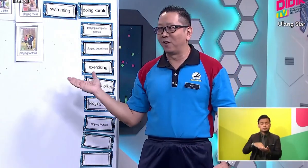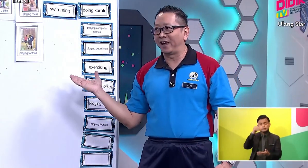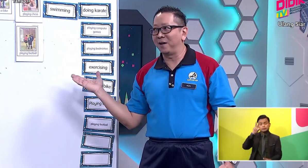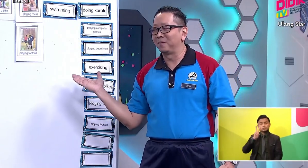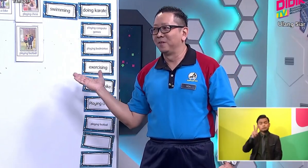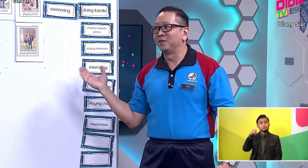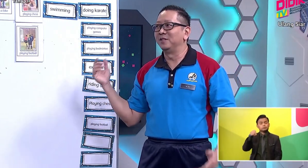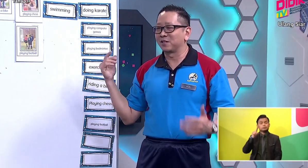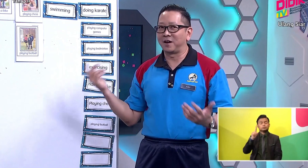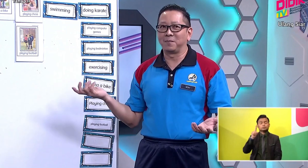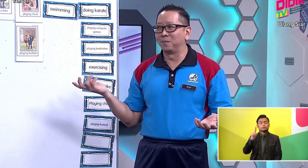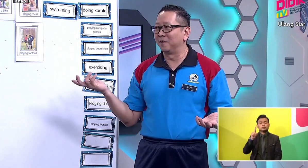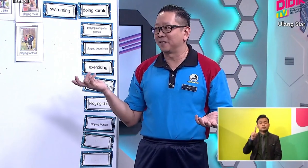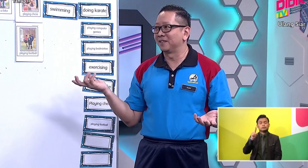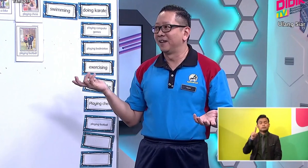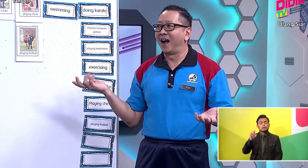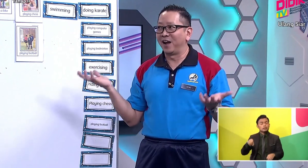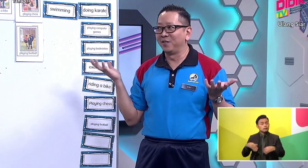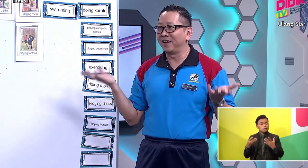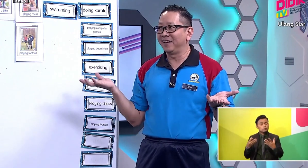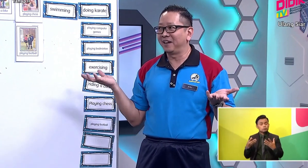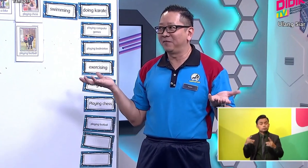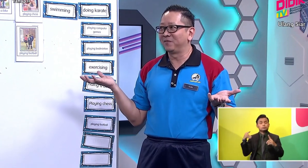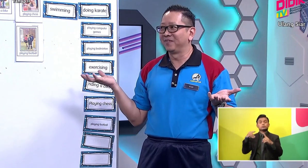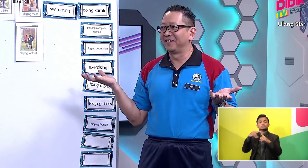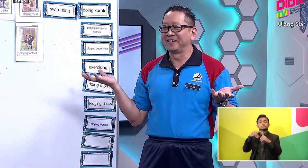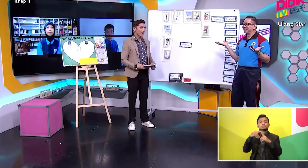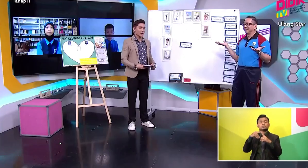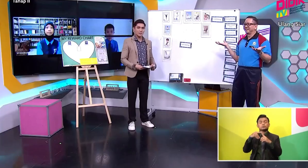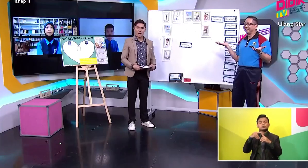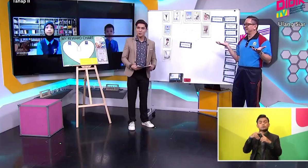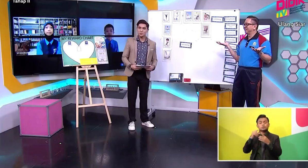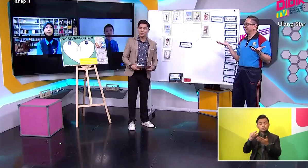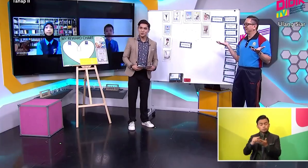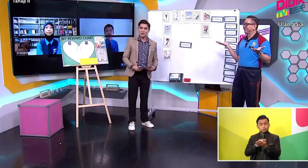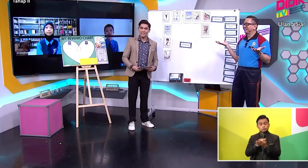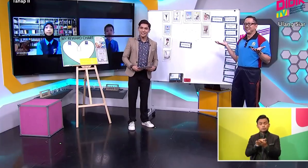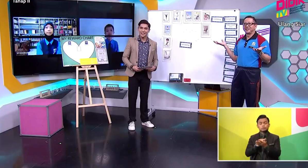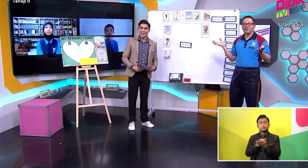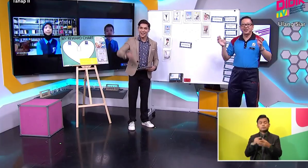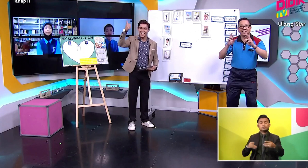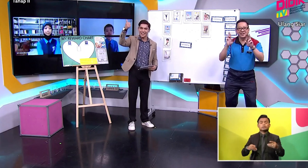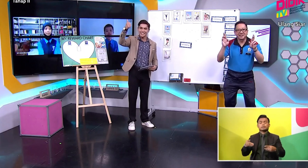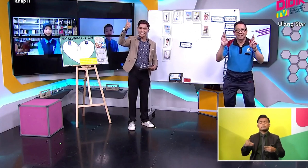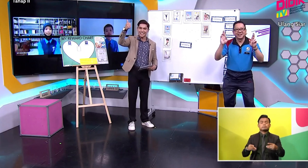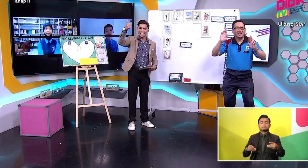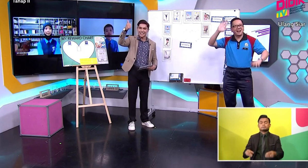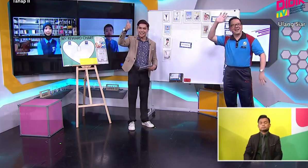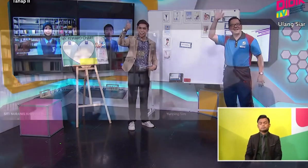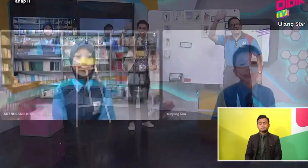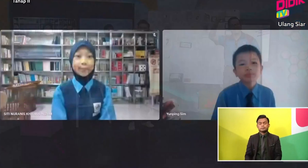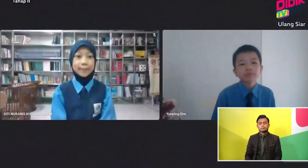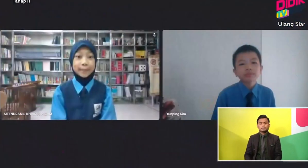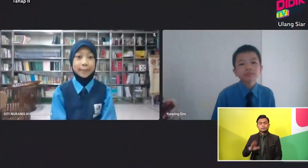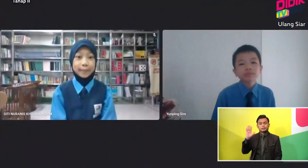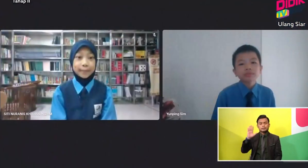use a vocab to describe pupils. Are you ready, Hanif? Yes, I am. Are our pupils ready? Ready. Hi.